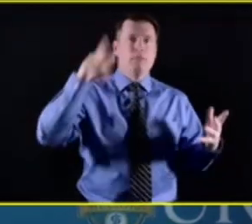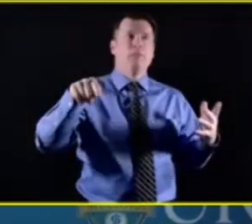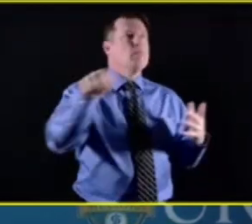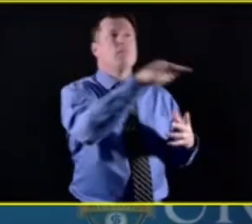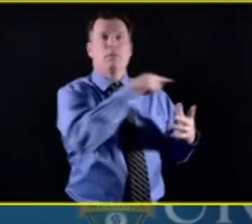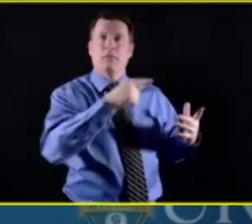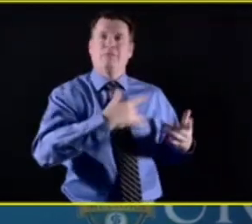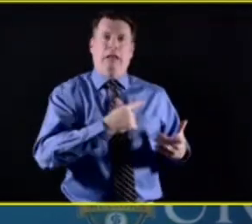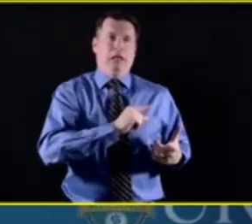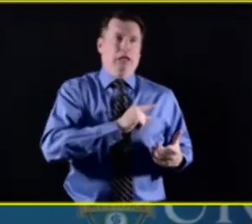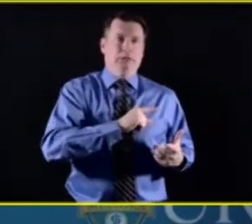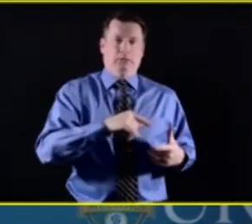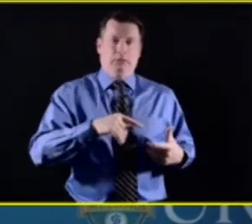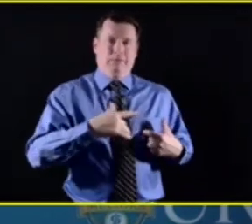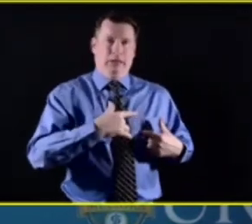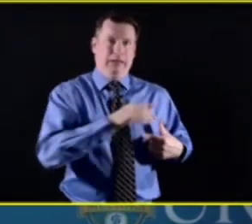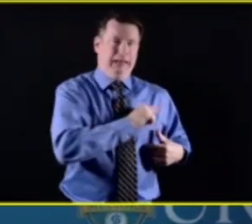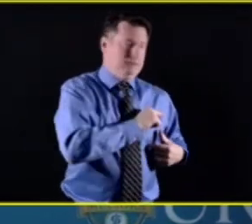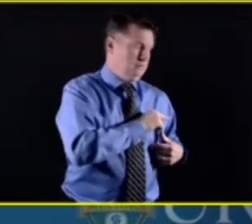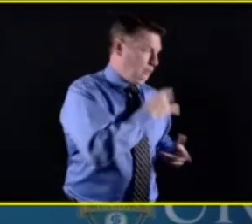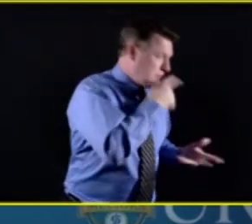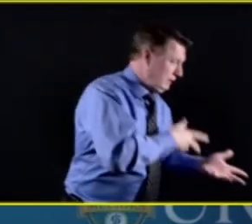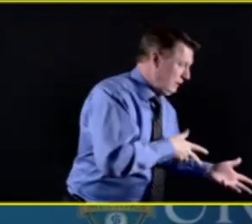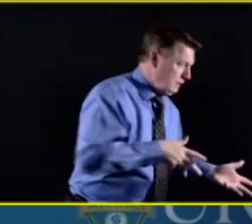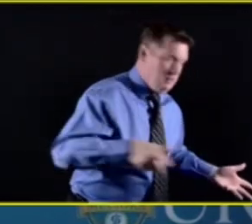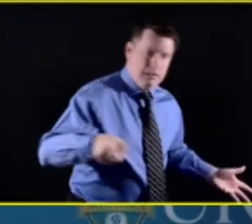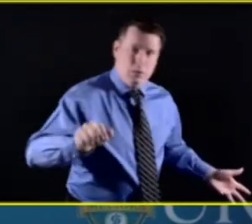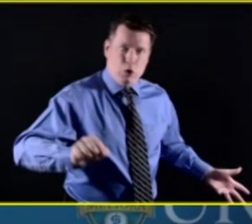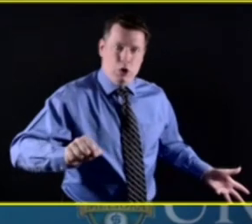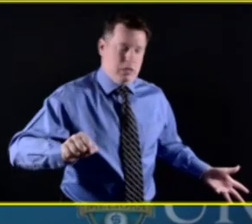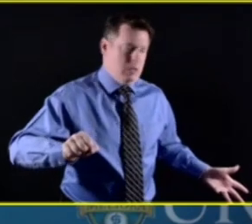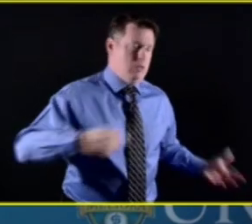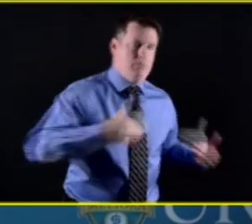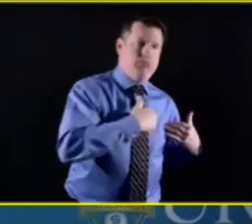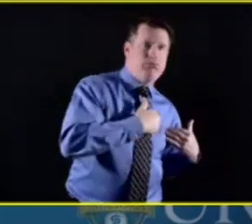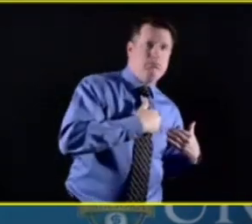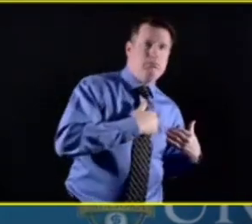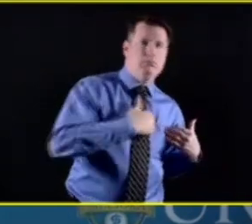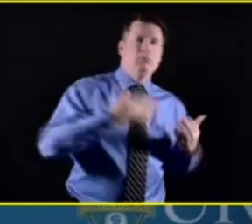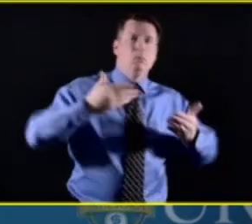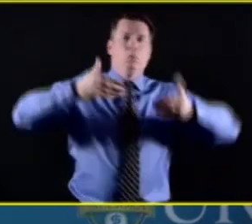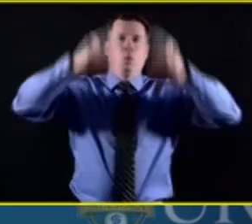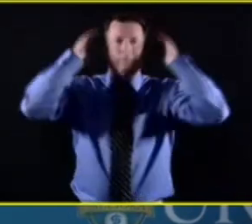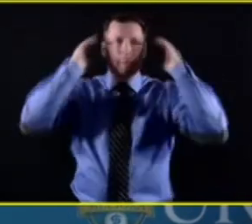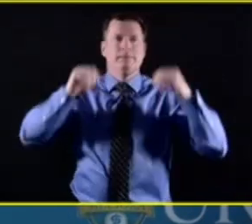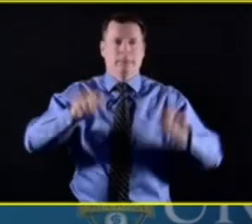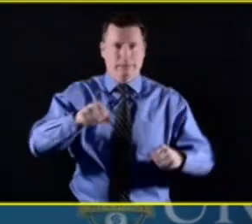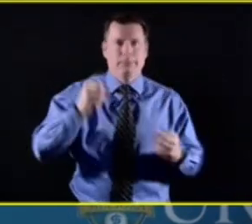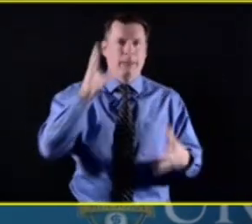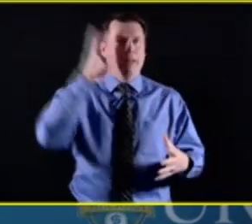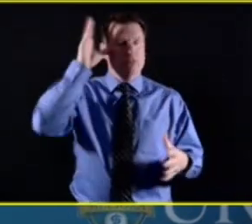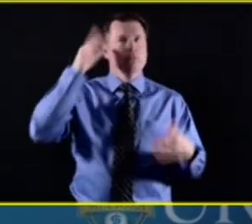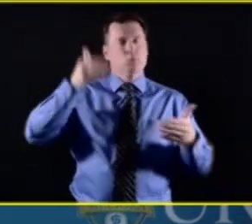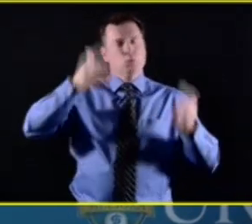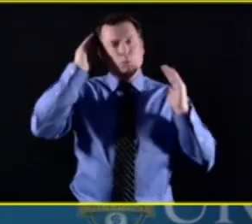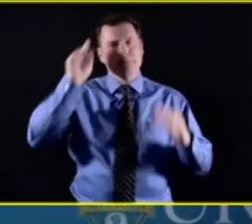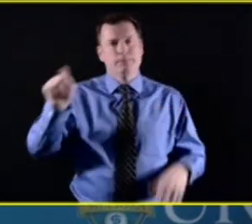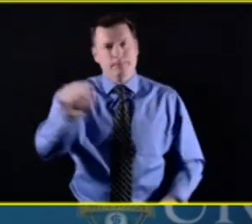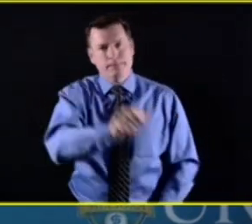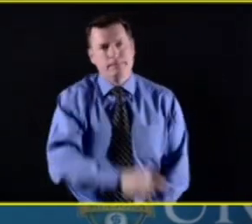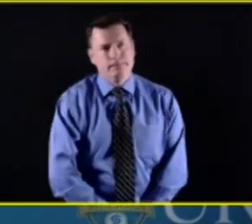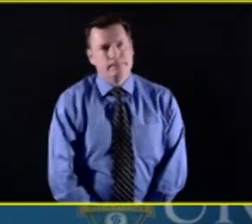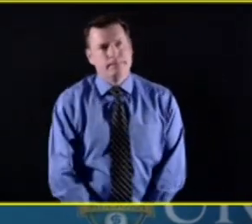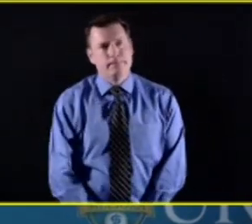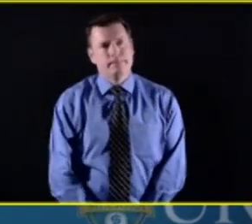work. They've got their kids in front of them. It's a lot on parents, um, especially parents with, well, I don't want to say especially, but parents with young